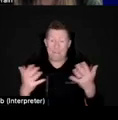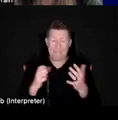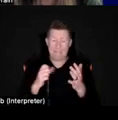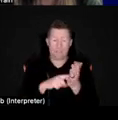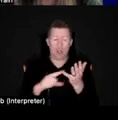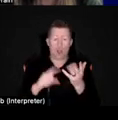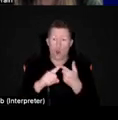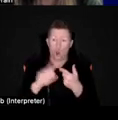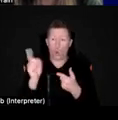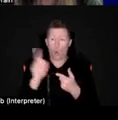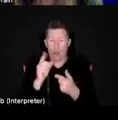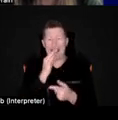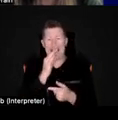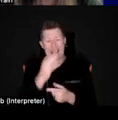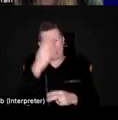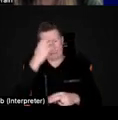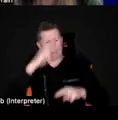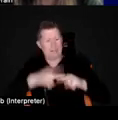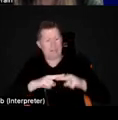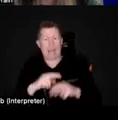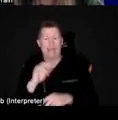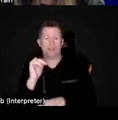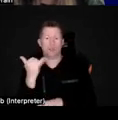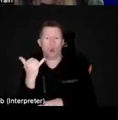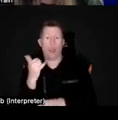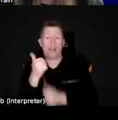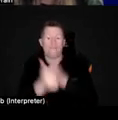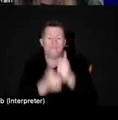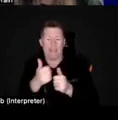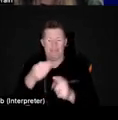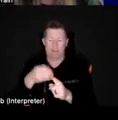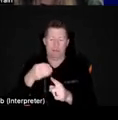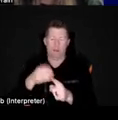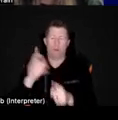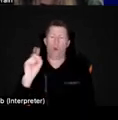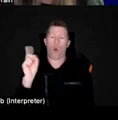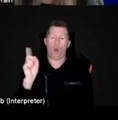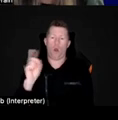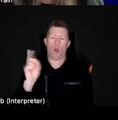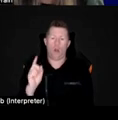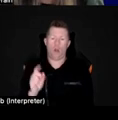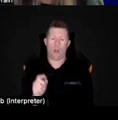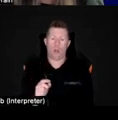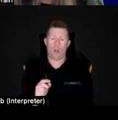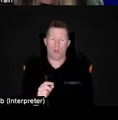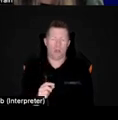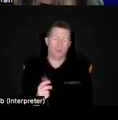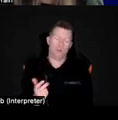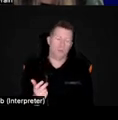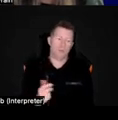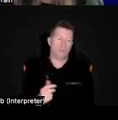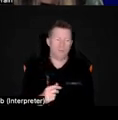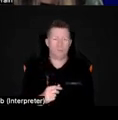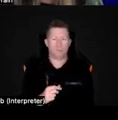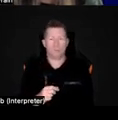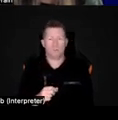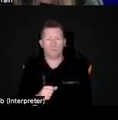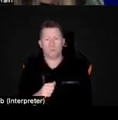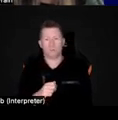mum and dad what their favourite toy is. Like it has to be their favourite toy, but I, um,